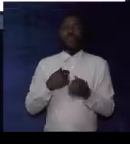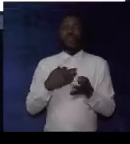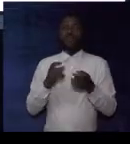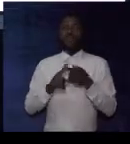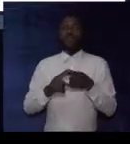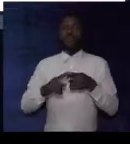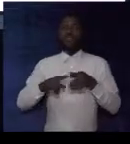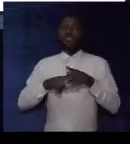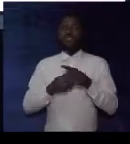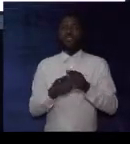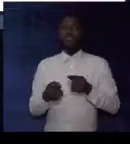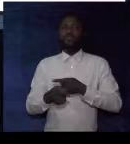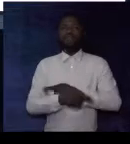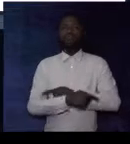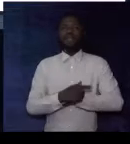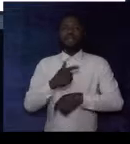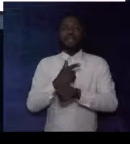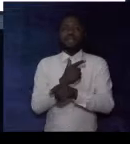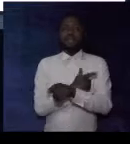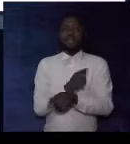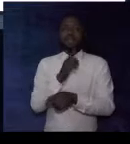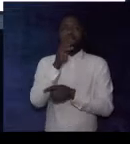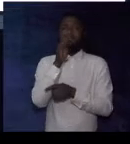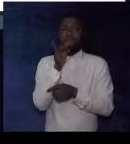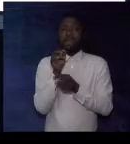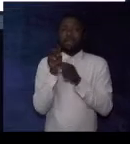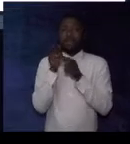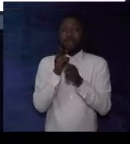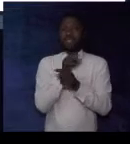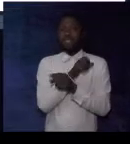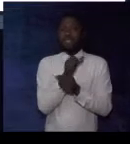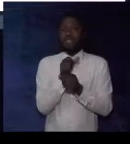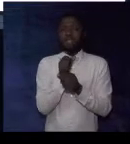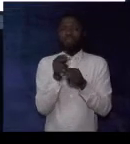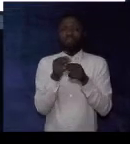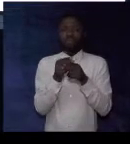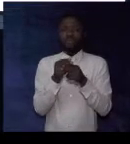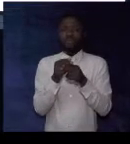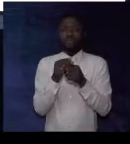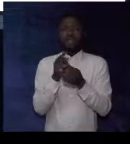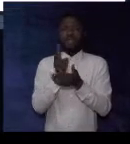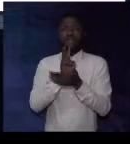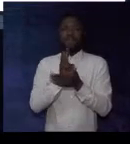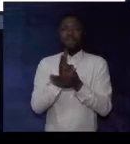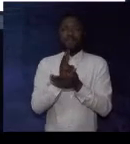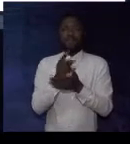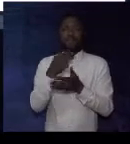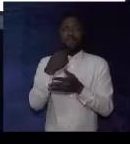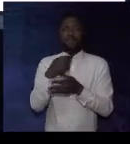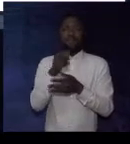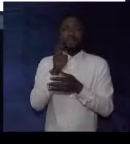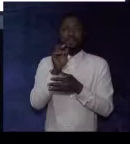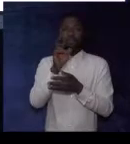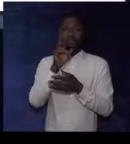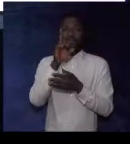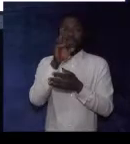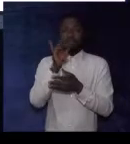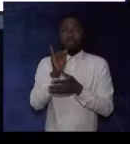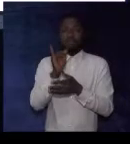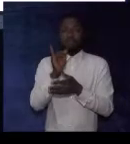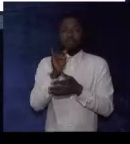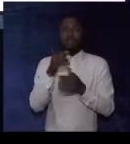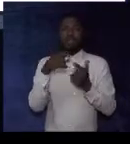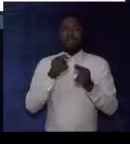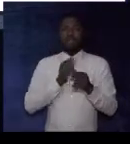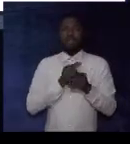We're going to start today's lesson by watching a short video. Hooray. Yes. Let's